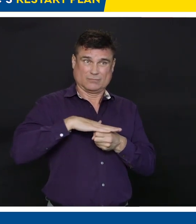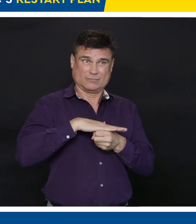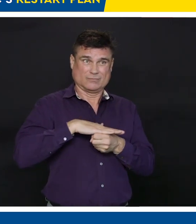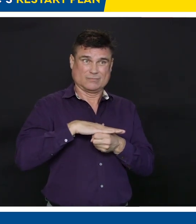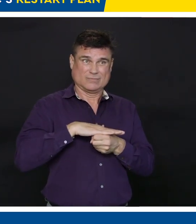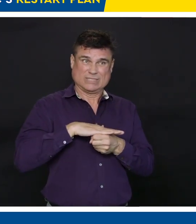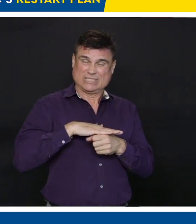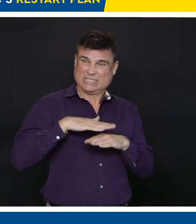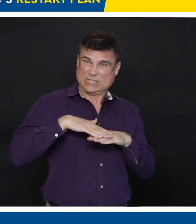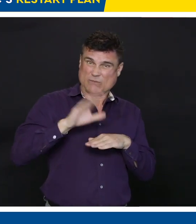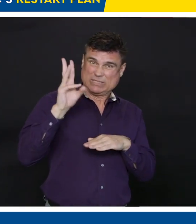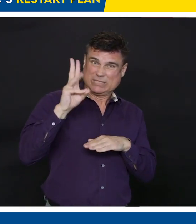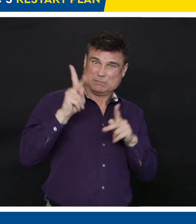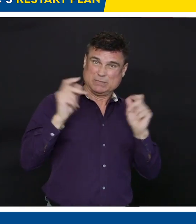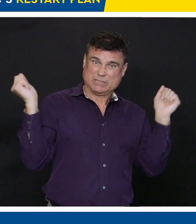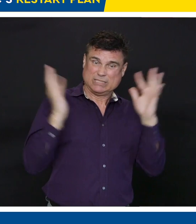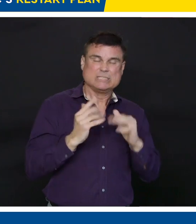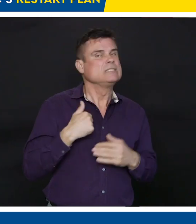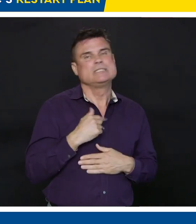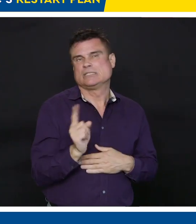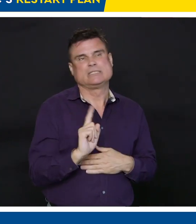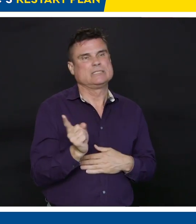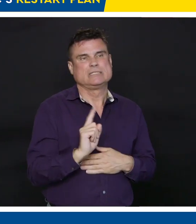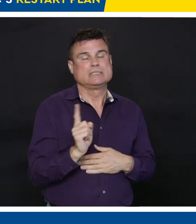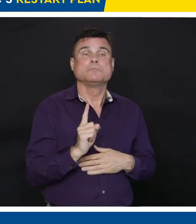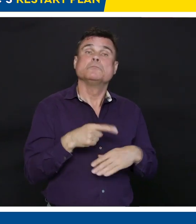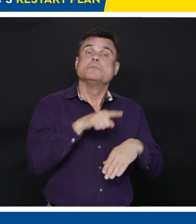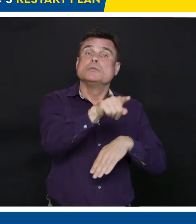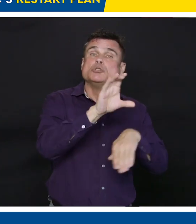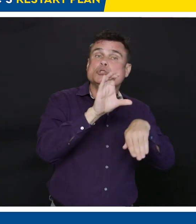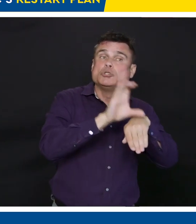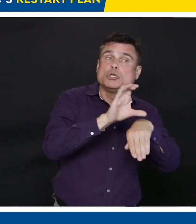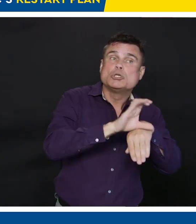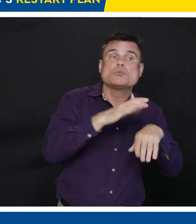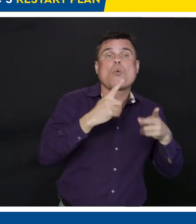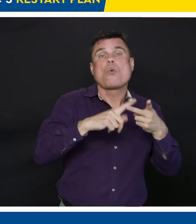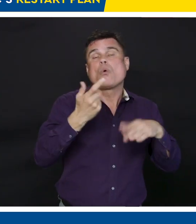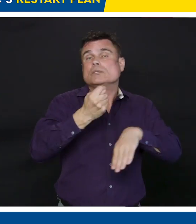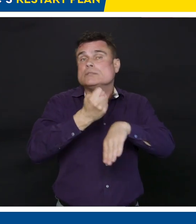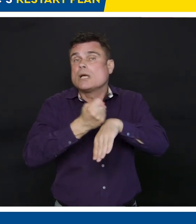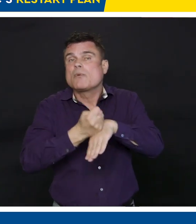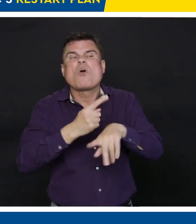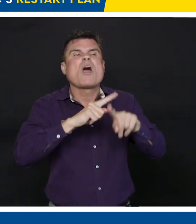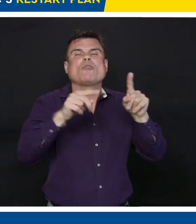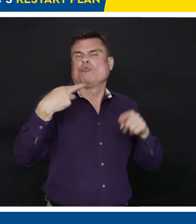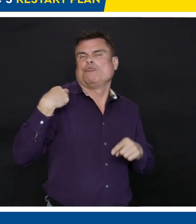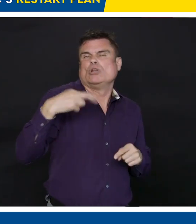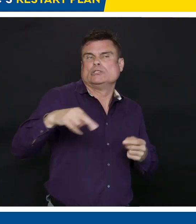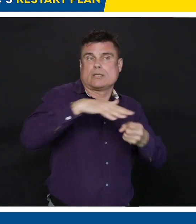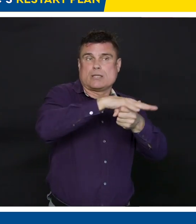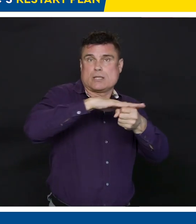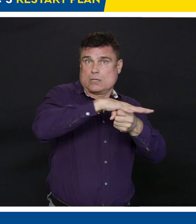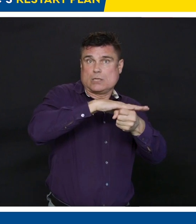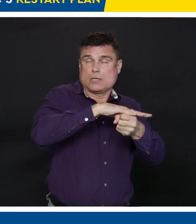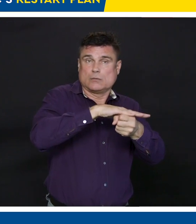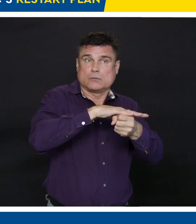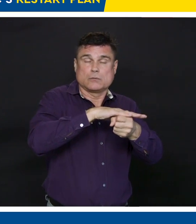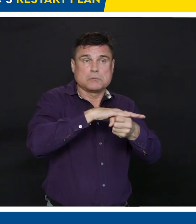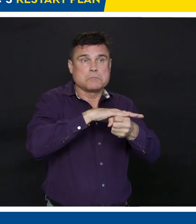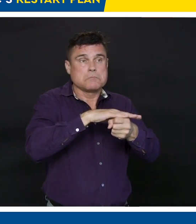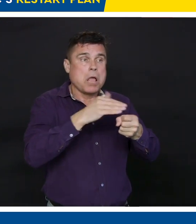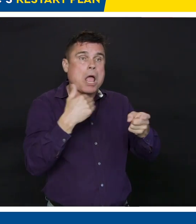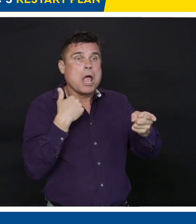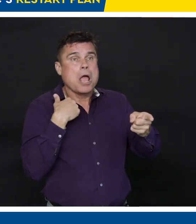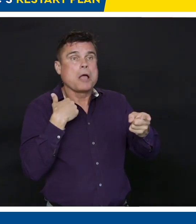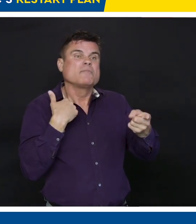could have 49 people? Well, firstly, on faith-based gatherings, Dr. Henry and